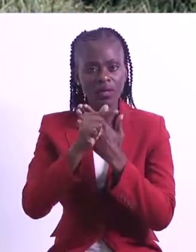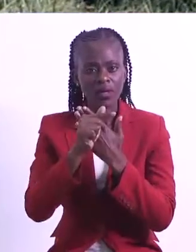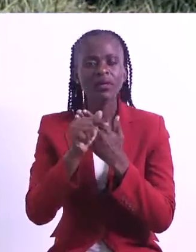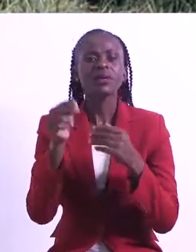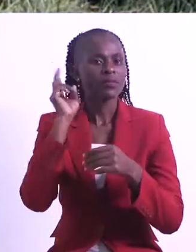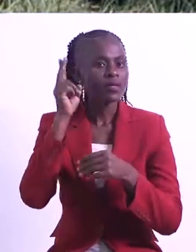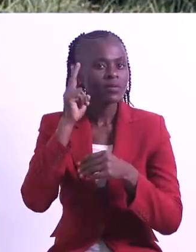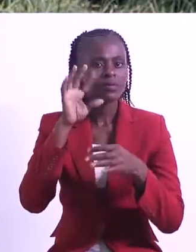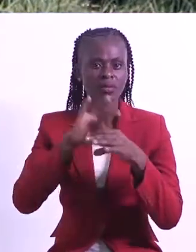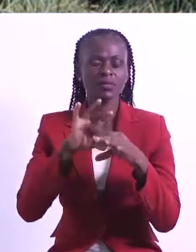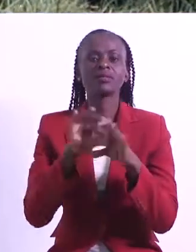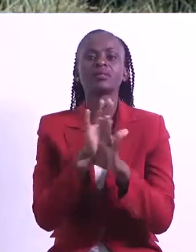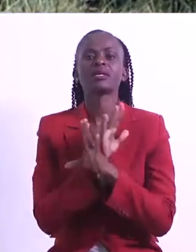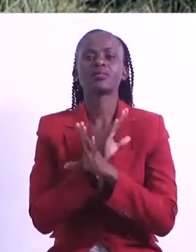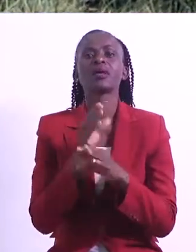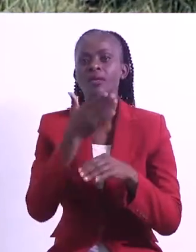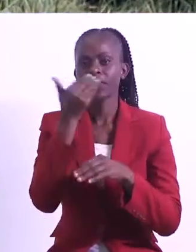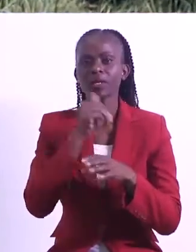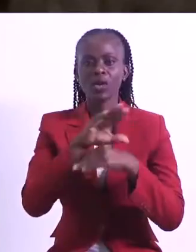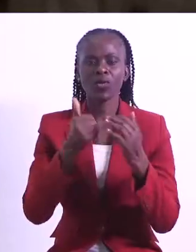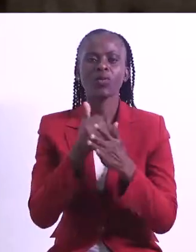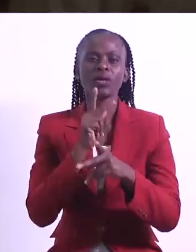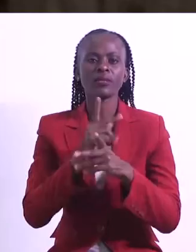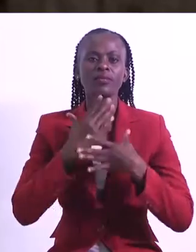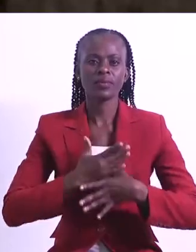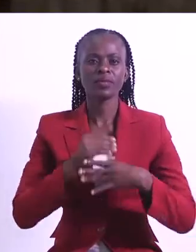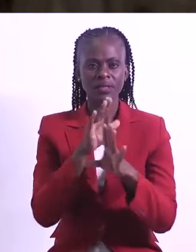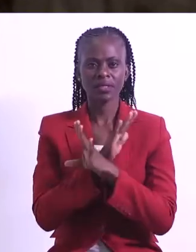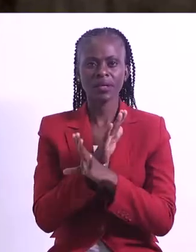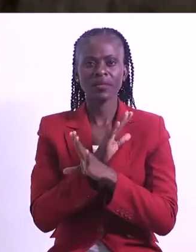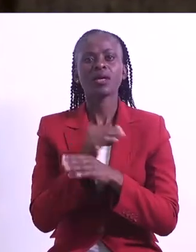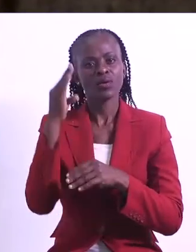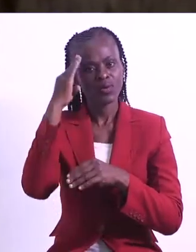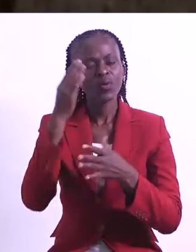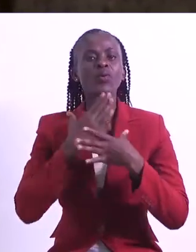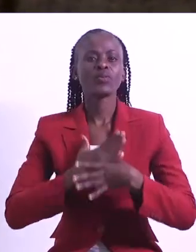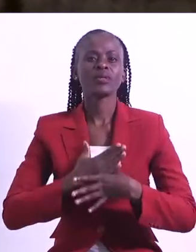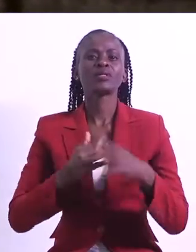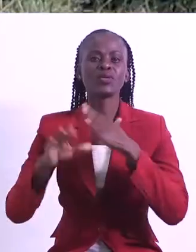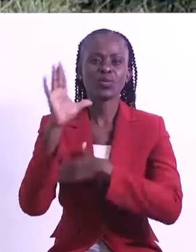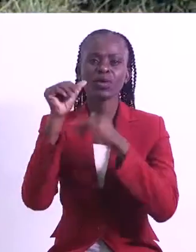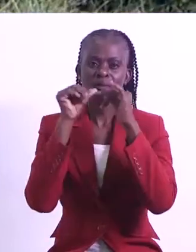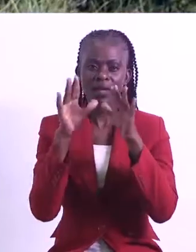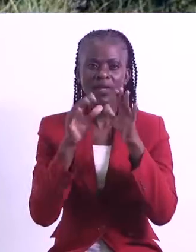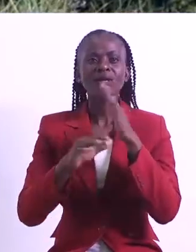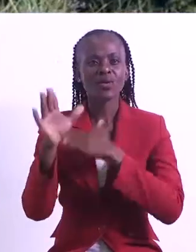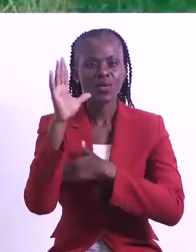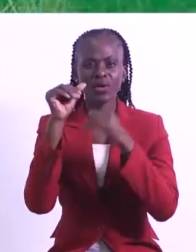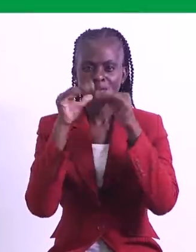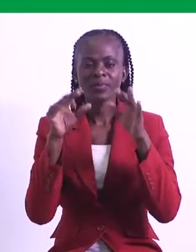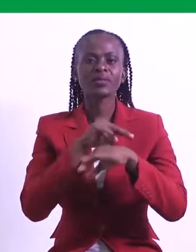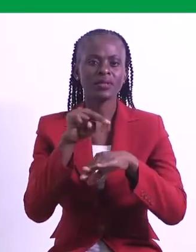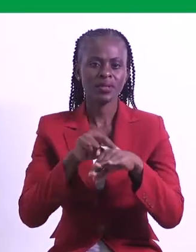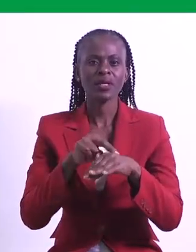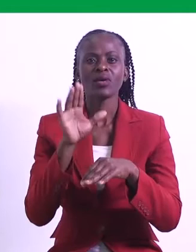a historic election for Zambia. Let's maintain peace. Because Zambia is known for peace. God bless you. God bless our